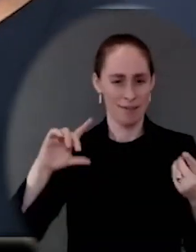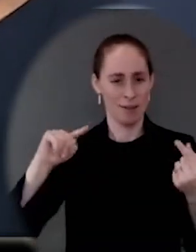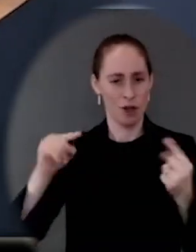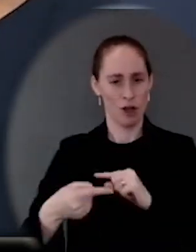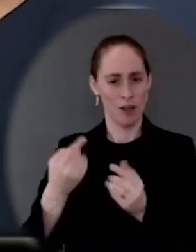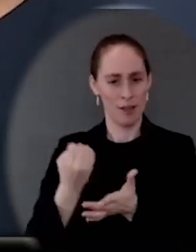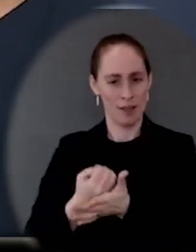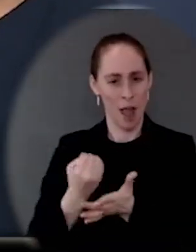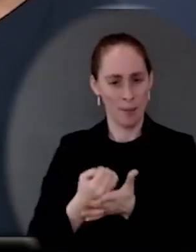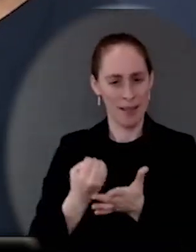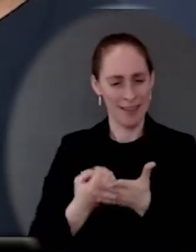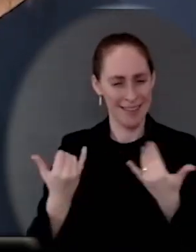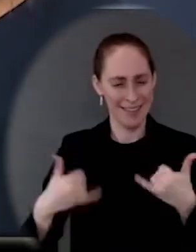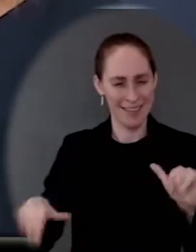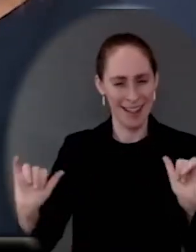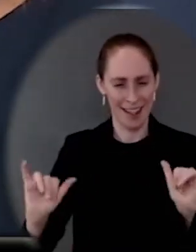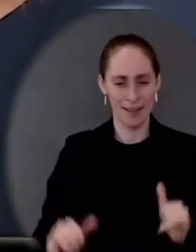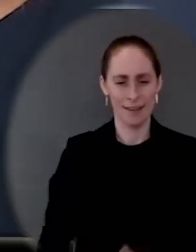that, for our plan,